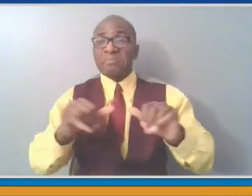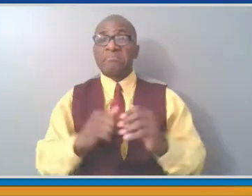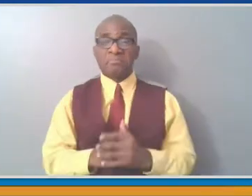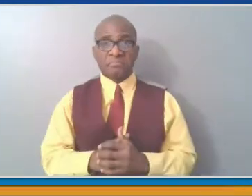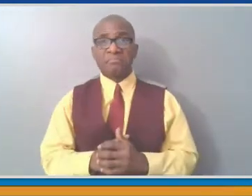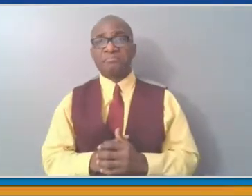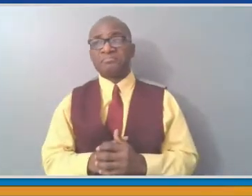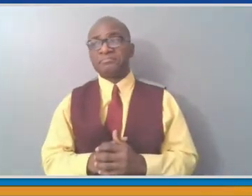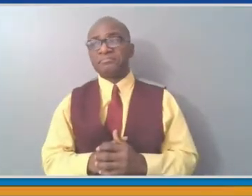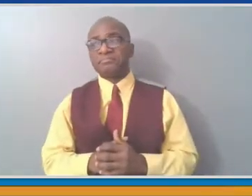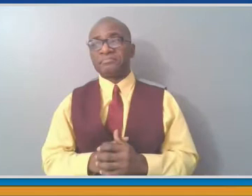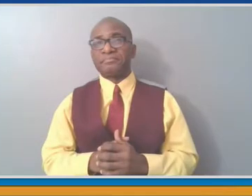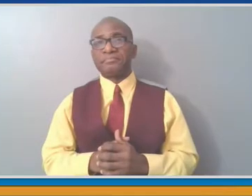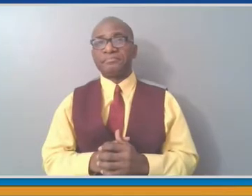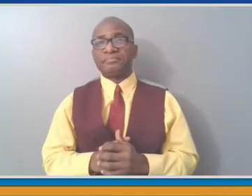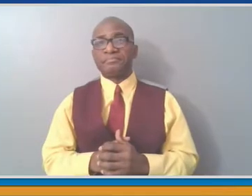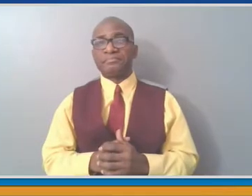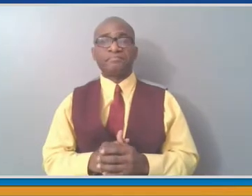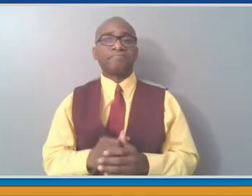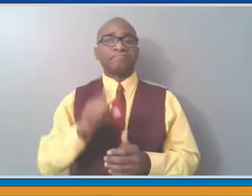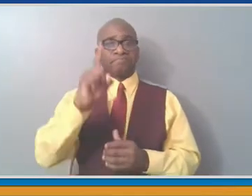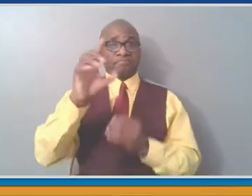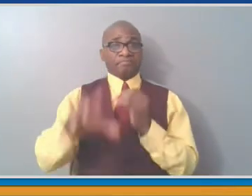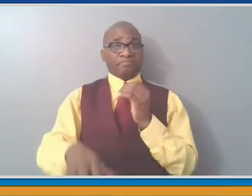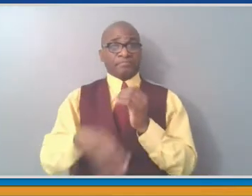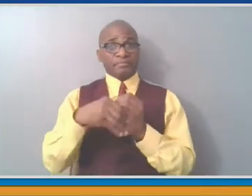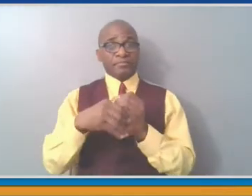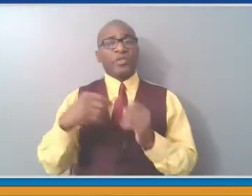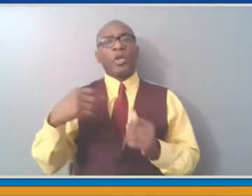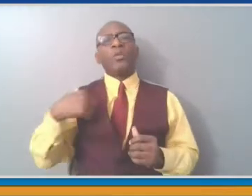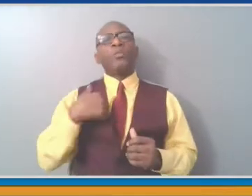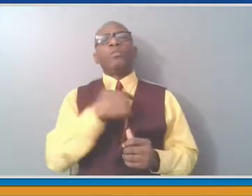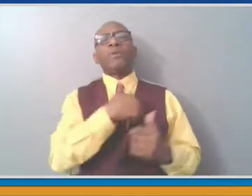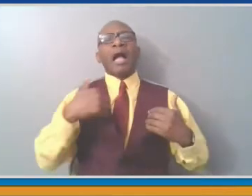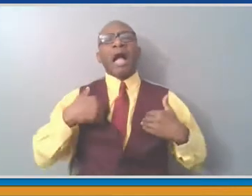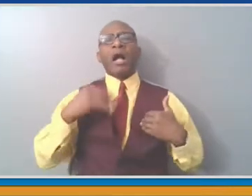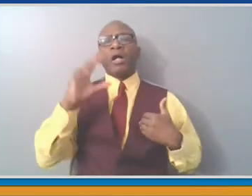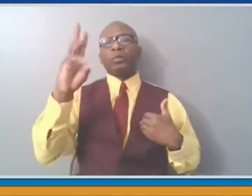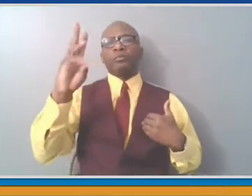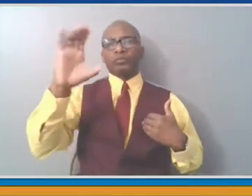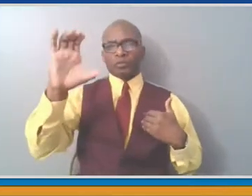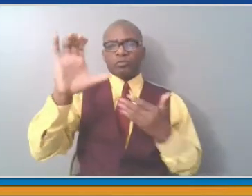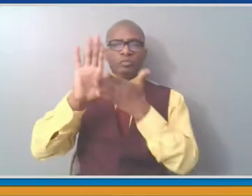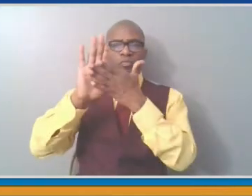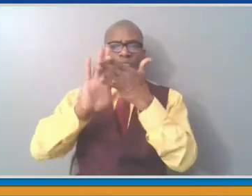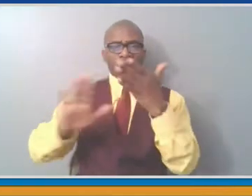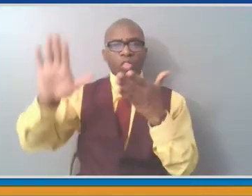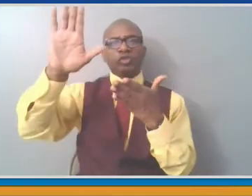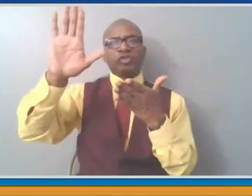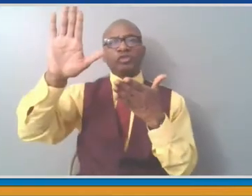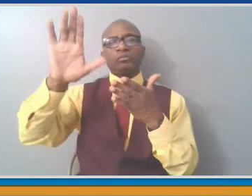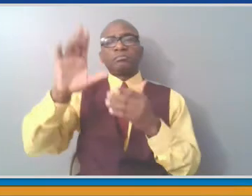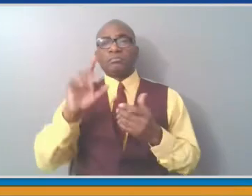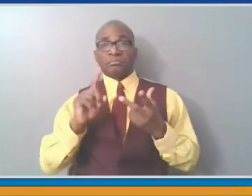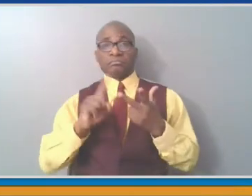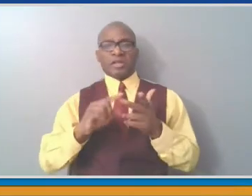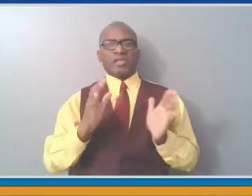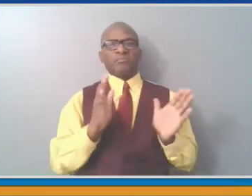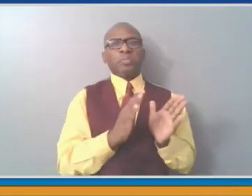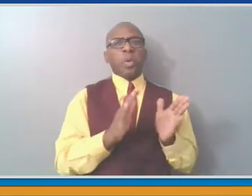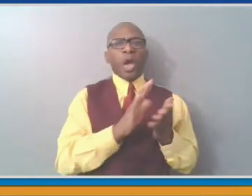Westchester Community College or here on Court Street here in White Plains, which come up on the health